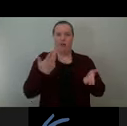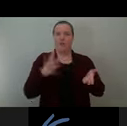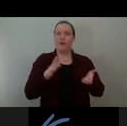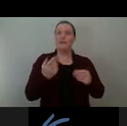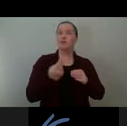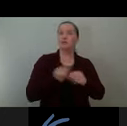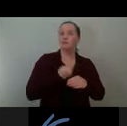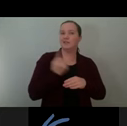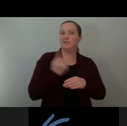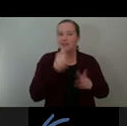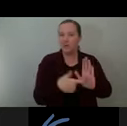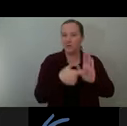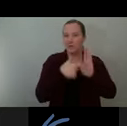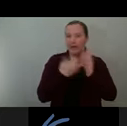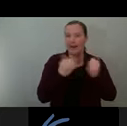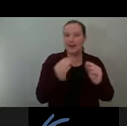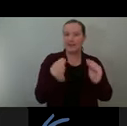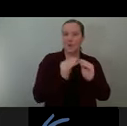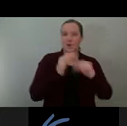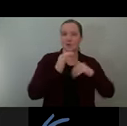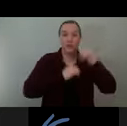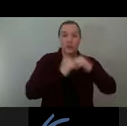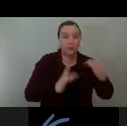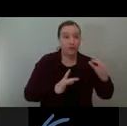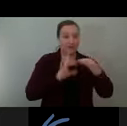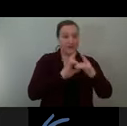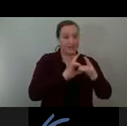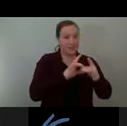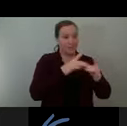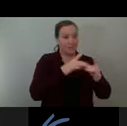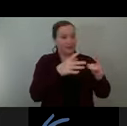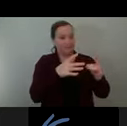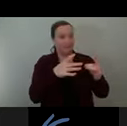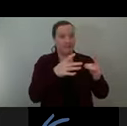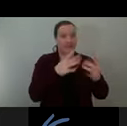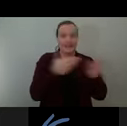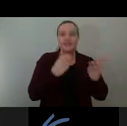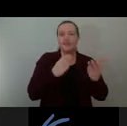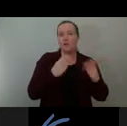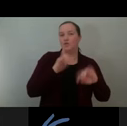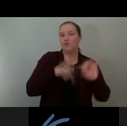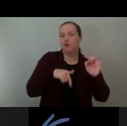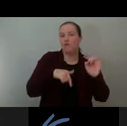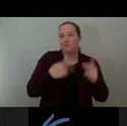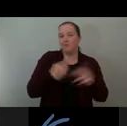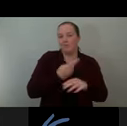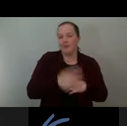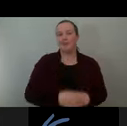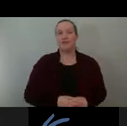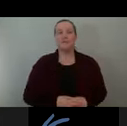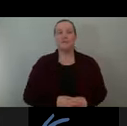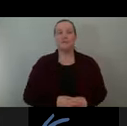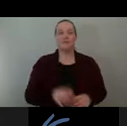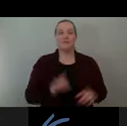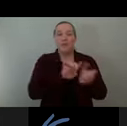not require any further structure or attachment points that were essentially off limits. And that could still have the maximum transformative